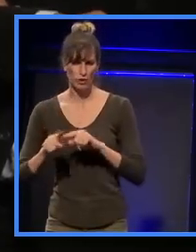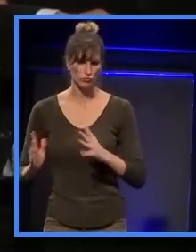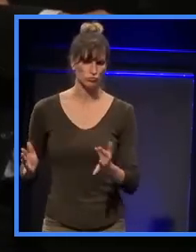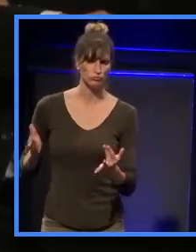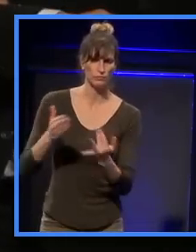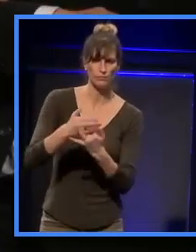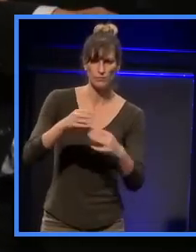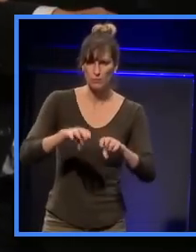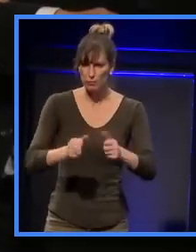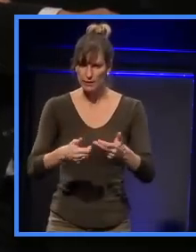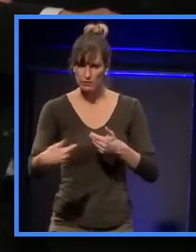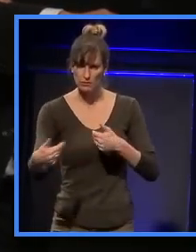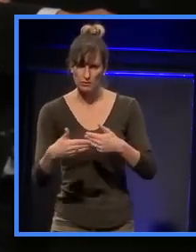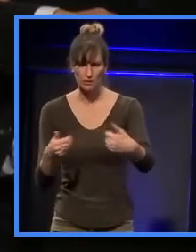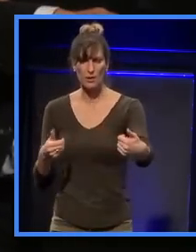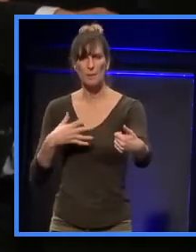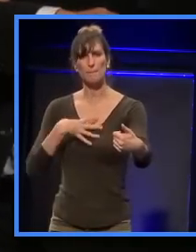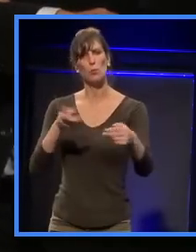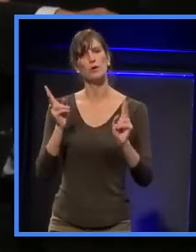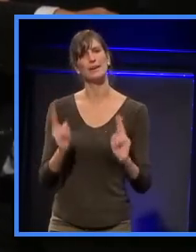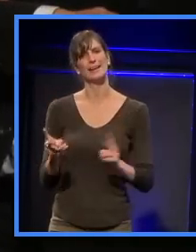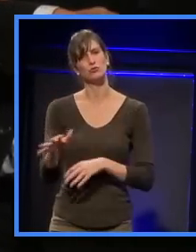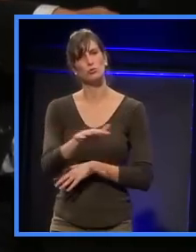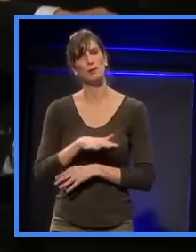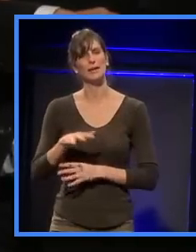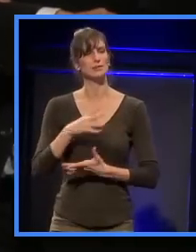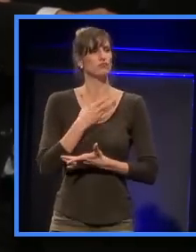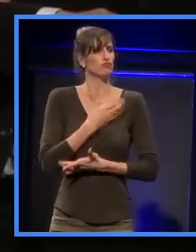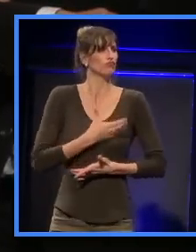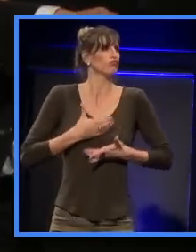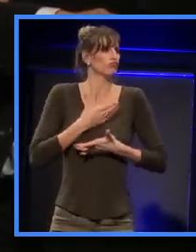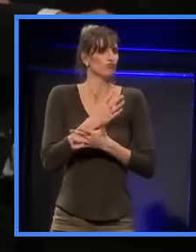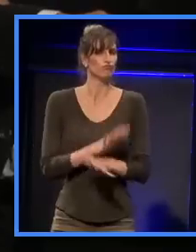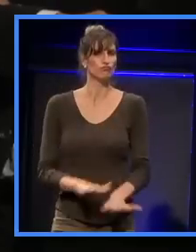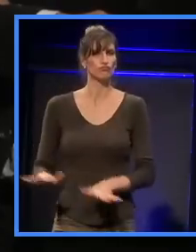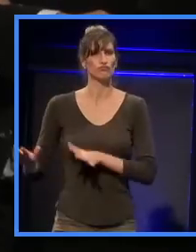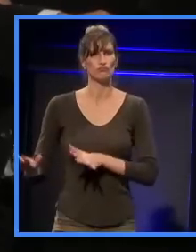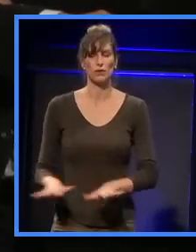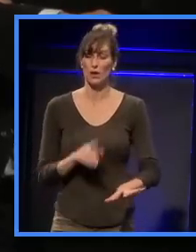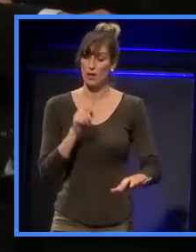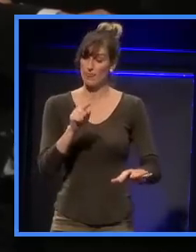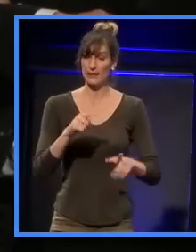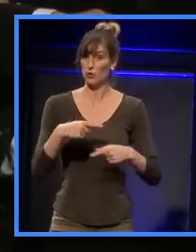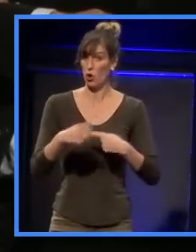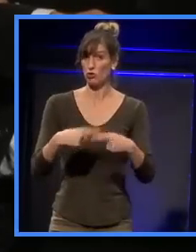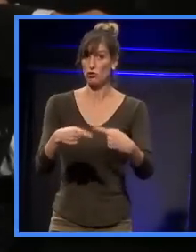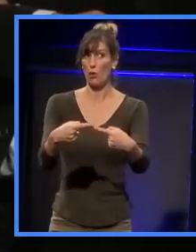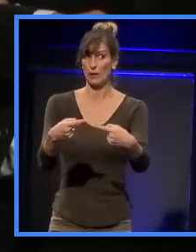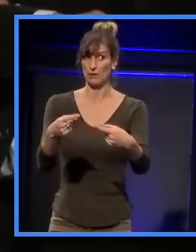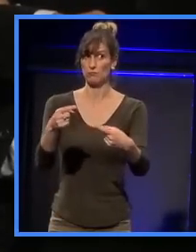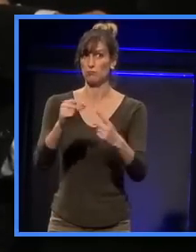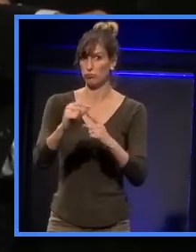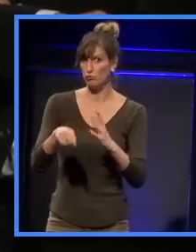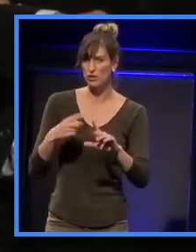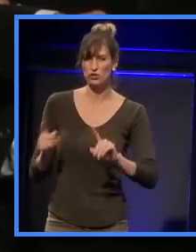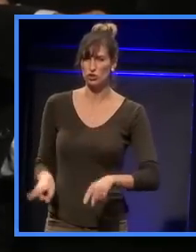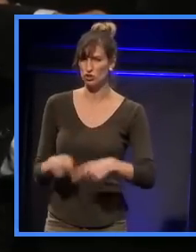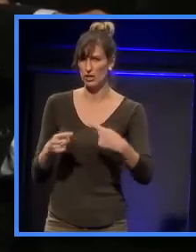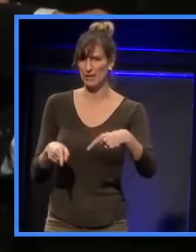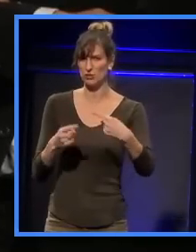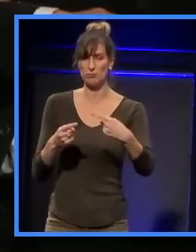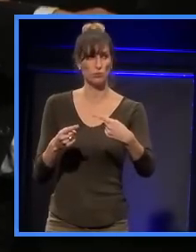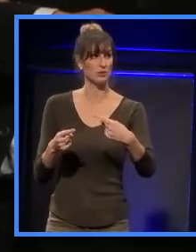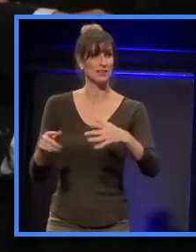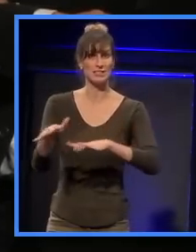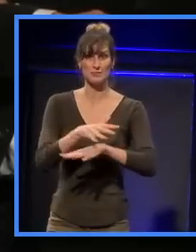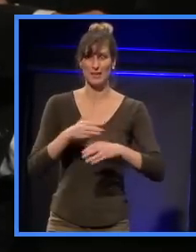makes it a more natural place to spend time. And that's, that's an ongoing project, you know, and that's a challenging one because when you have a big exposed place like that,